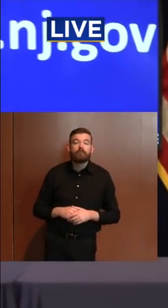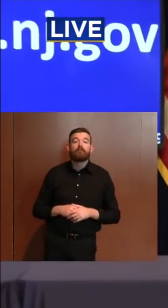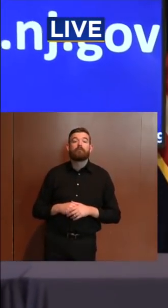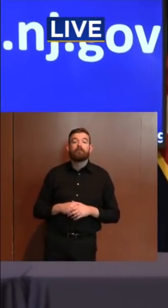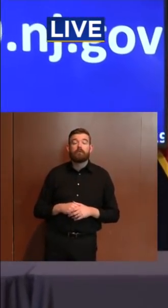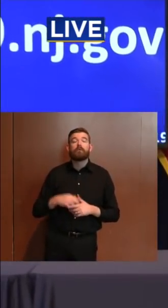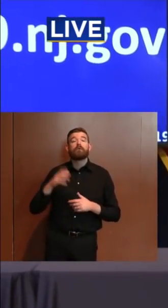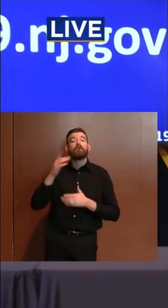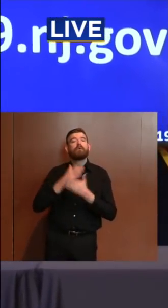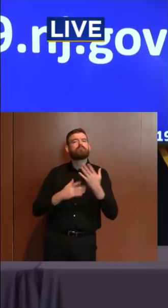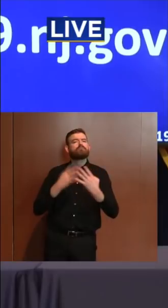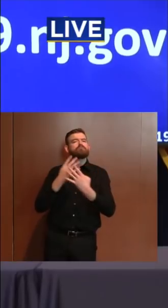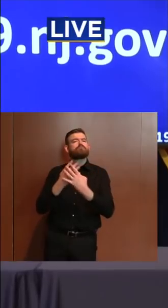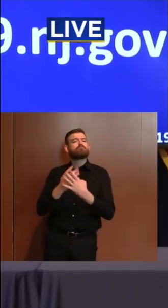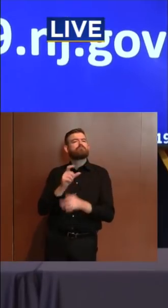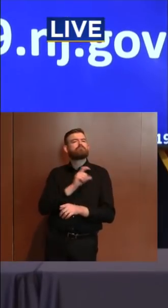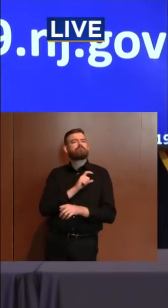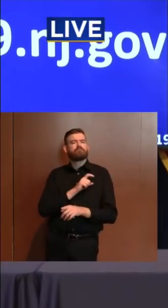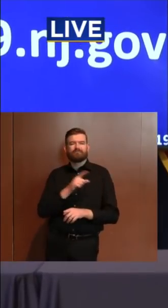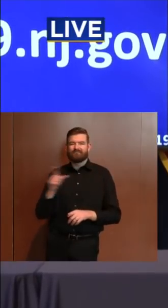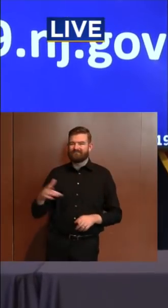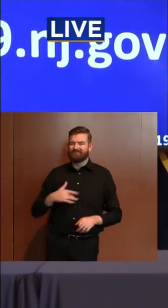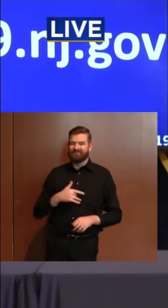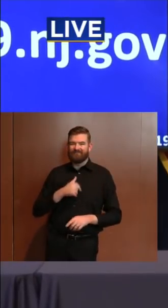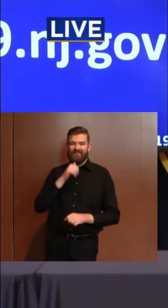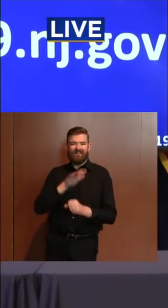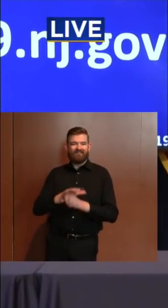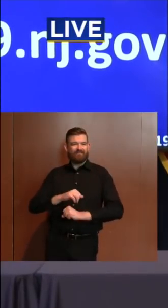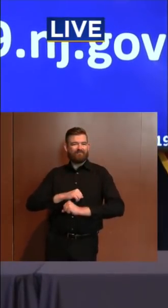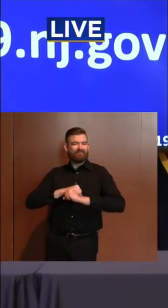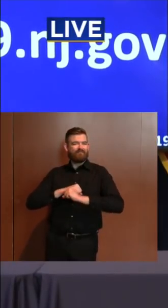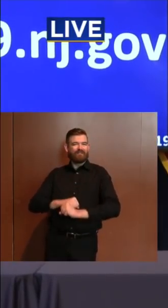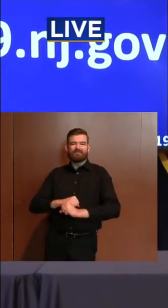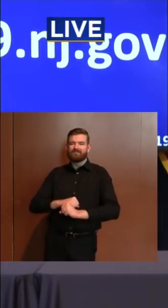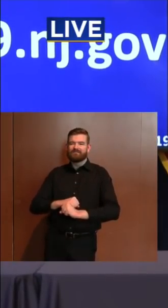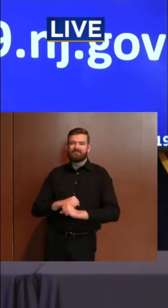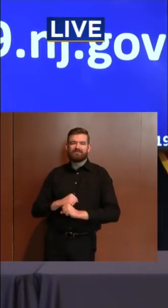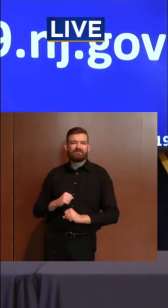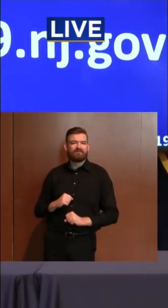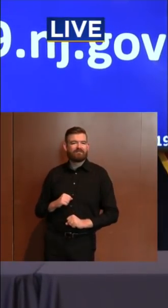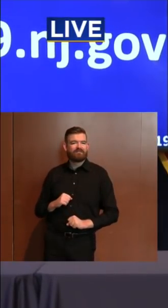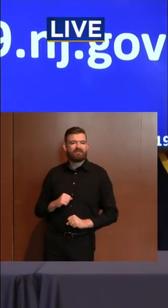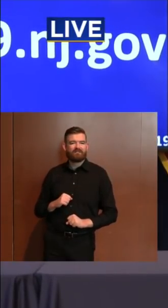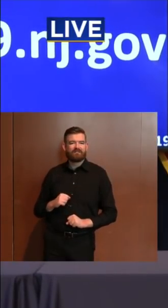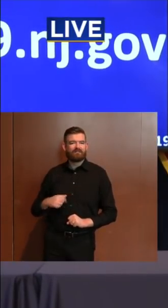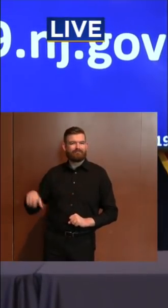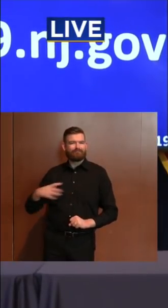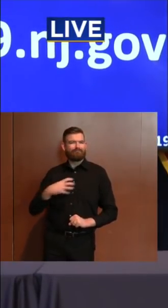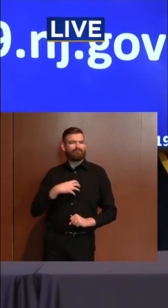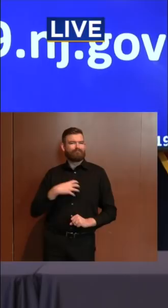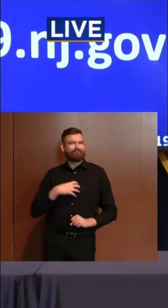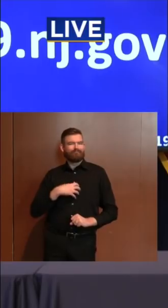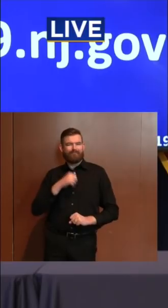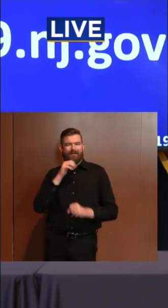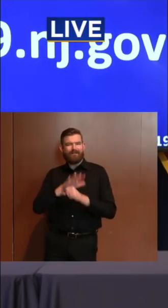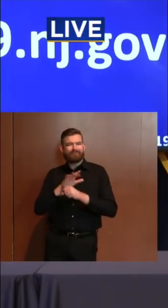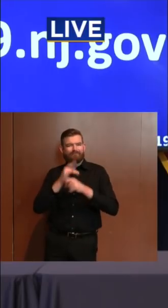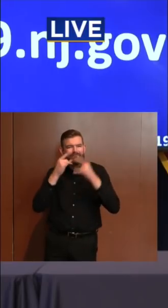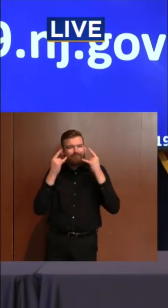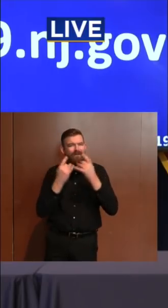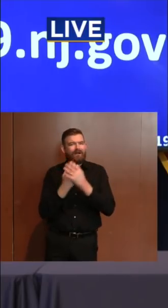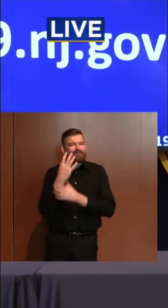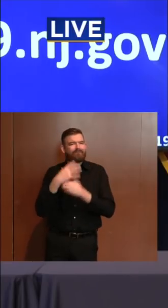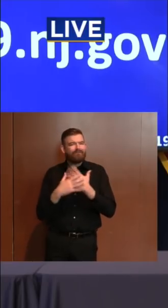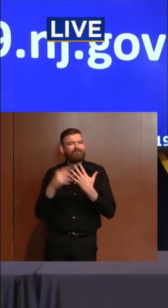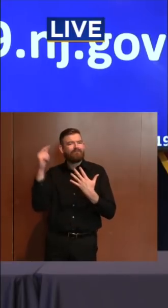don't believe they're being offered enough protection behind bars, and they've raised concerns about a lack of PPE and flagged reports that inmates are still being transferred between